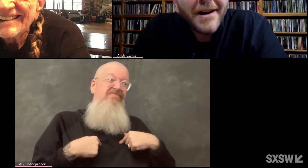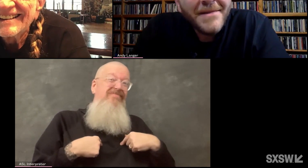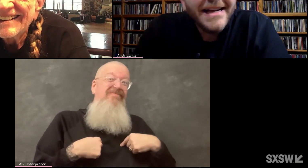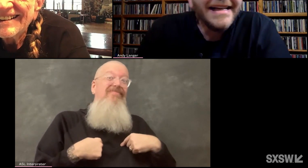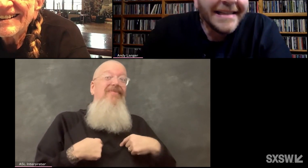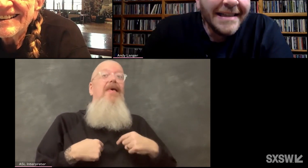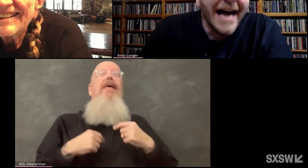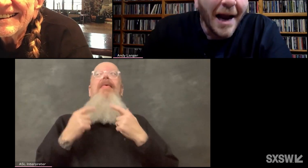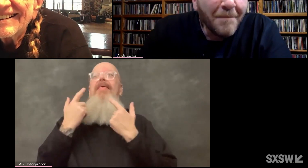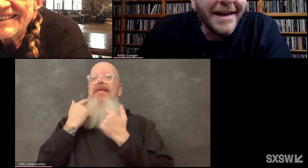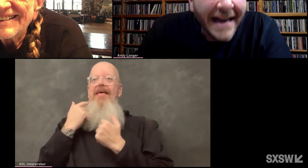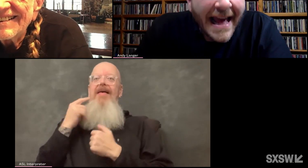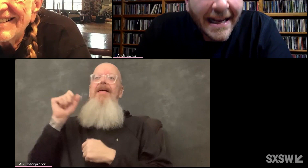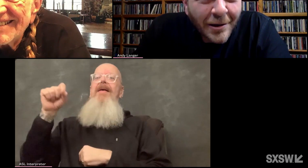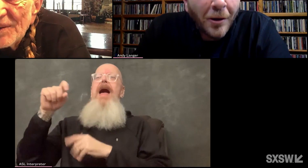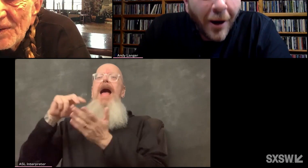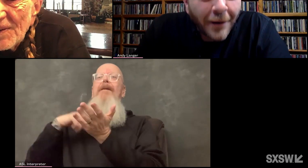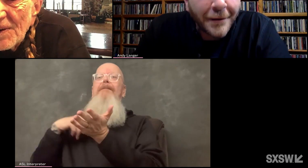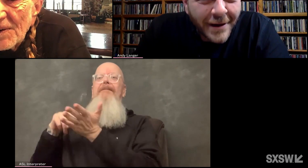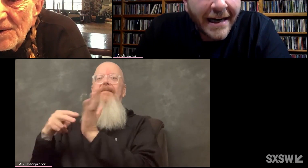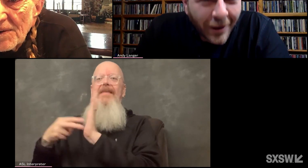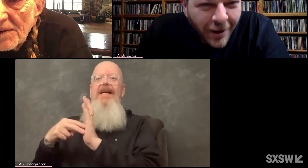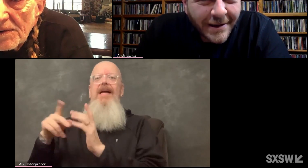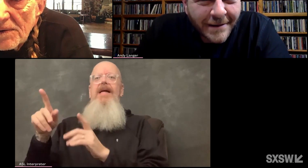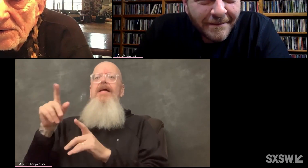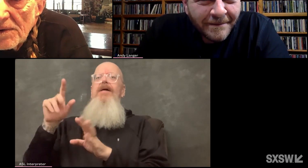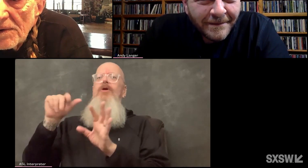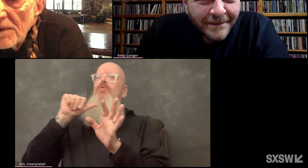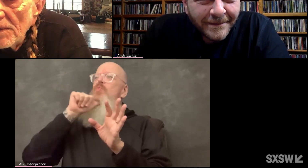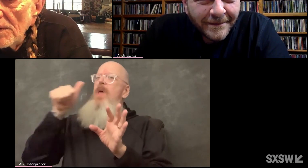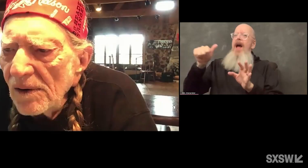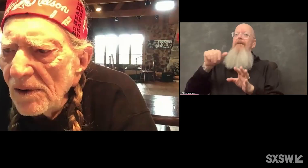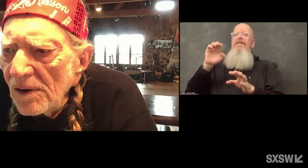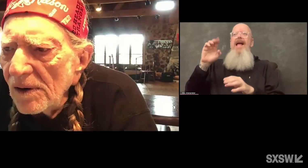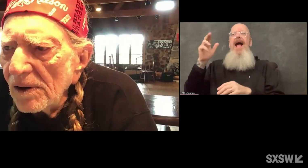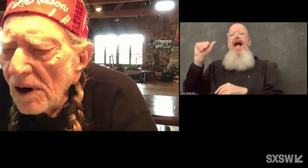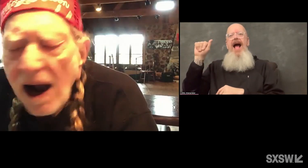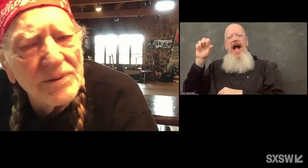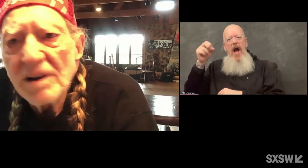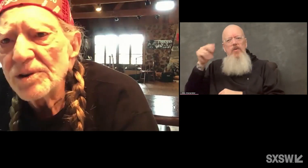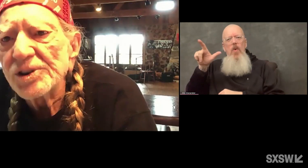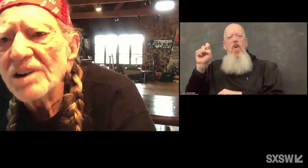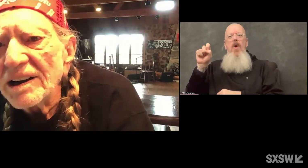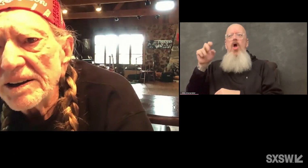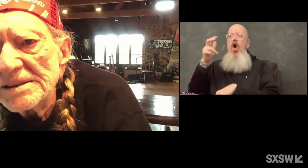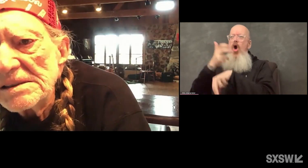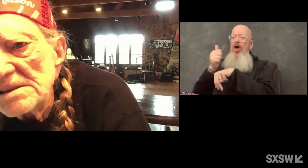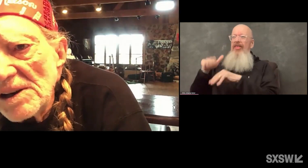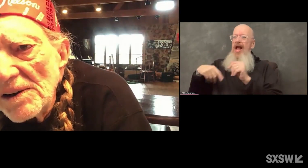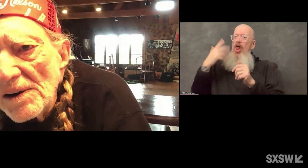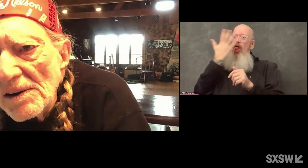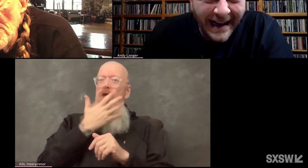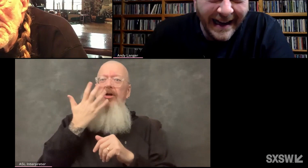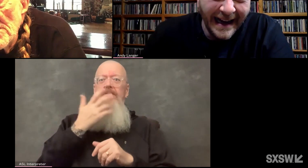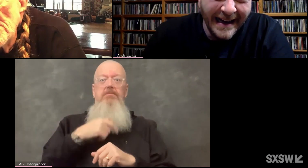But, I mean, is not being an asshole harder than it looks? I've never tried.